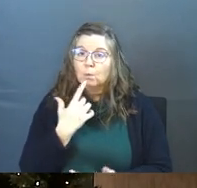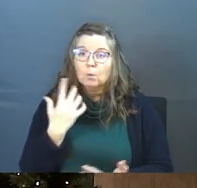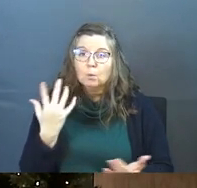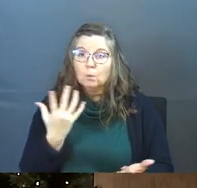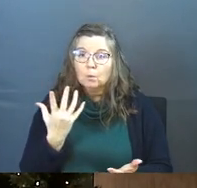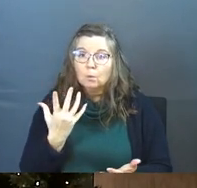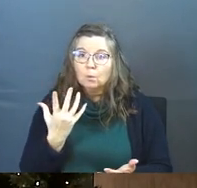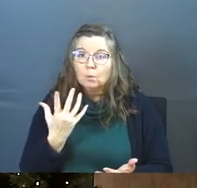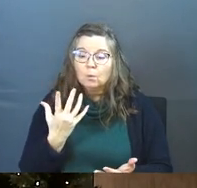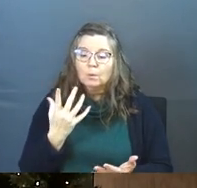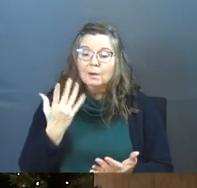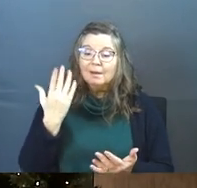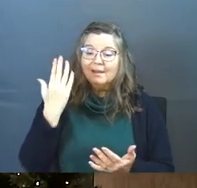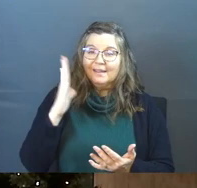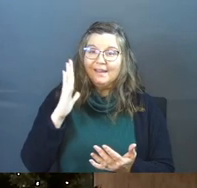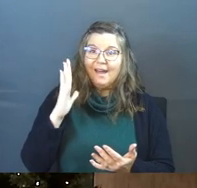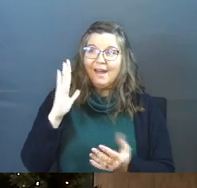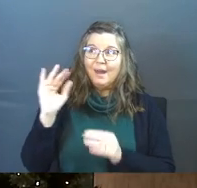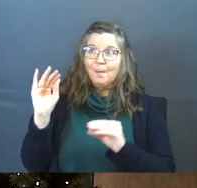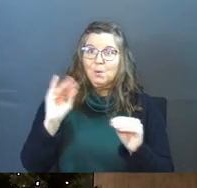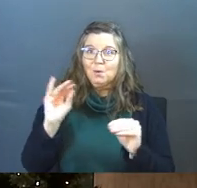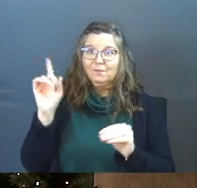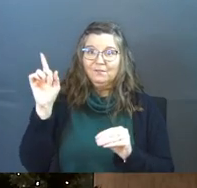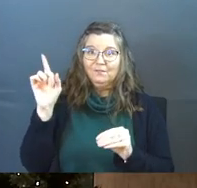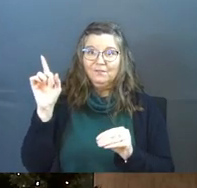saying, God moved.